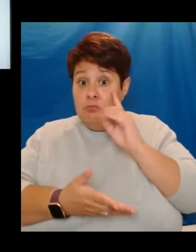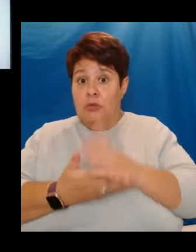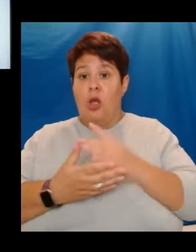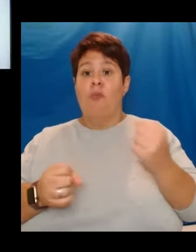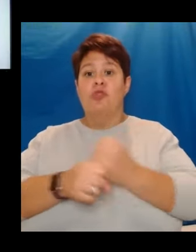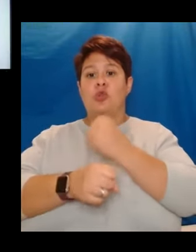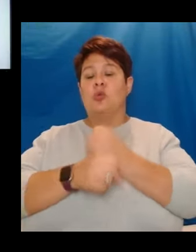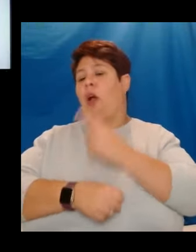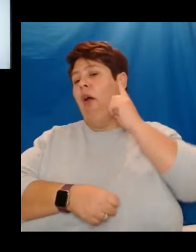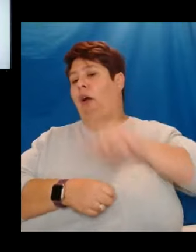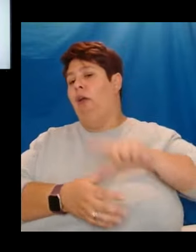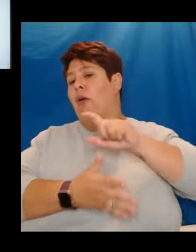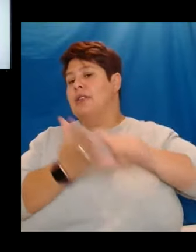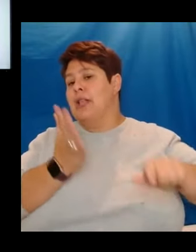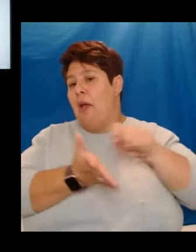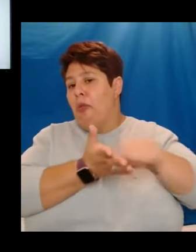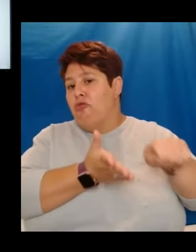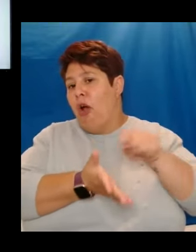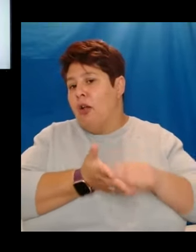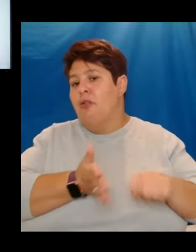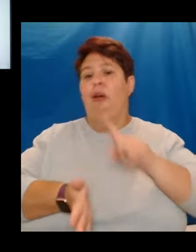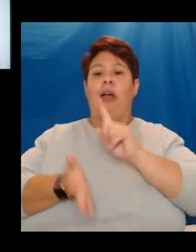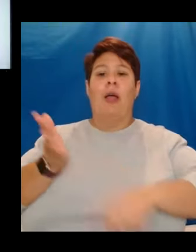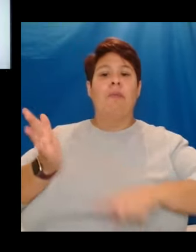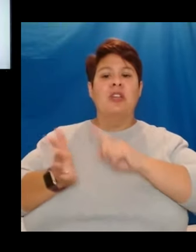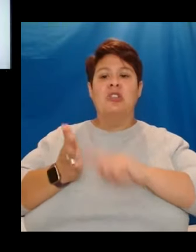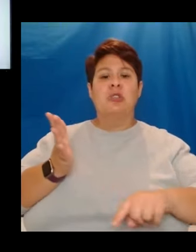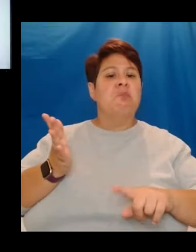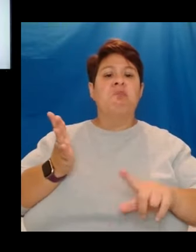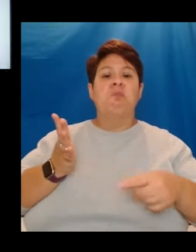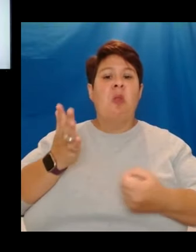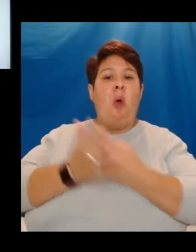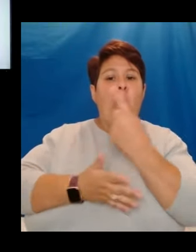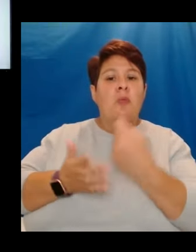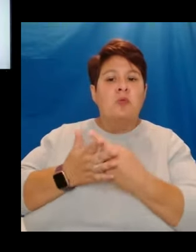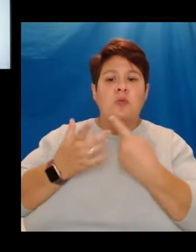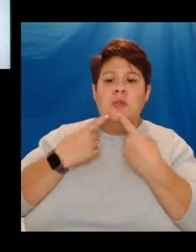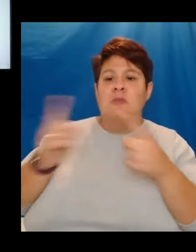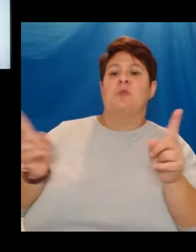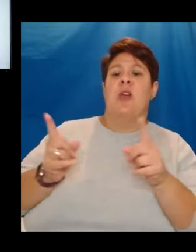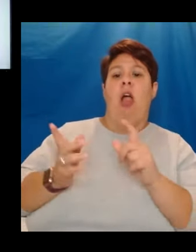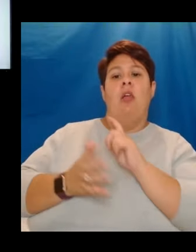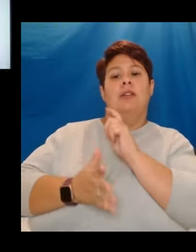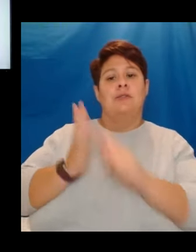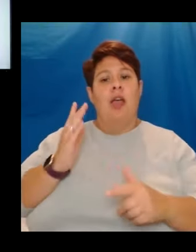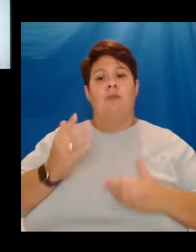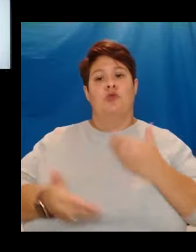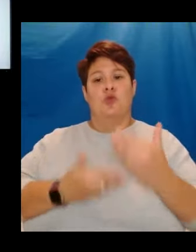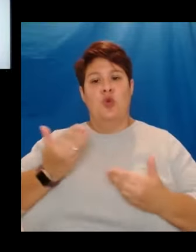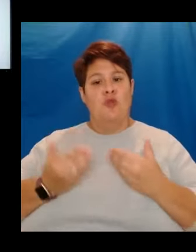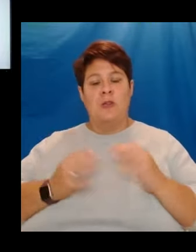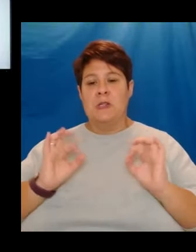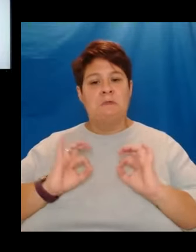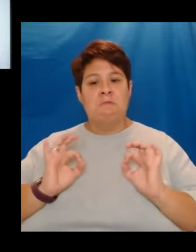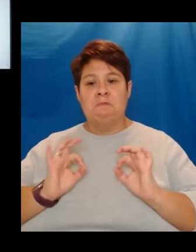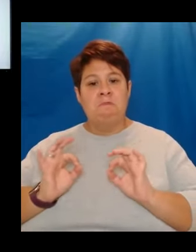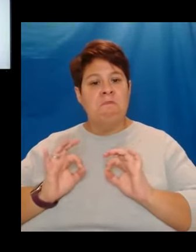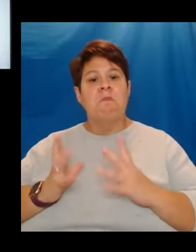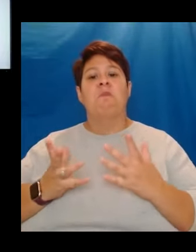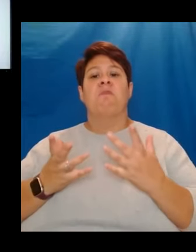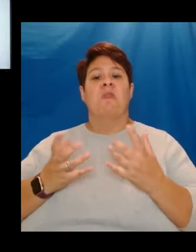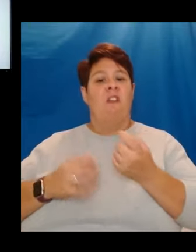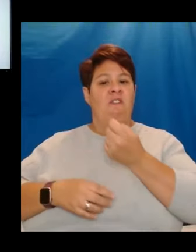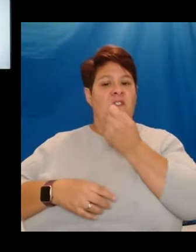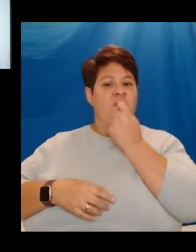ignored disabled writers. Commissioners haven't taken the opportunity to tell disabled stories. There are very few